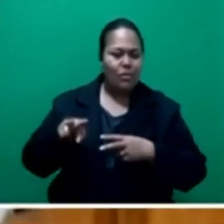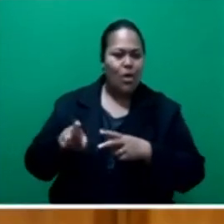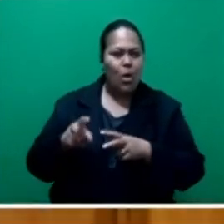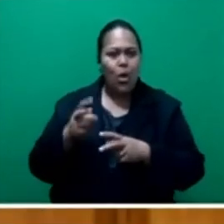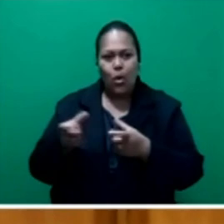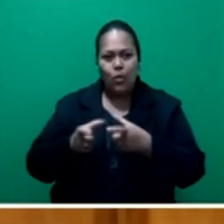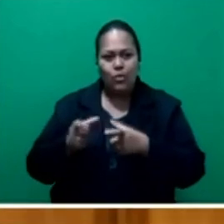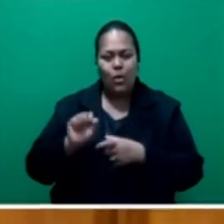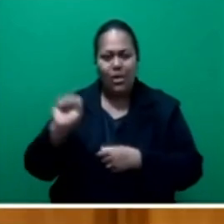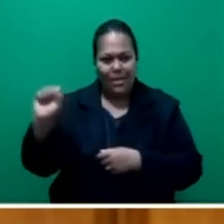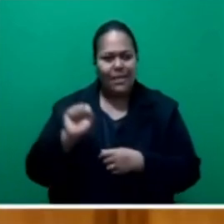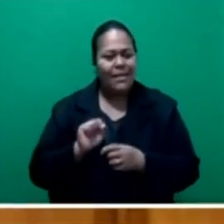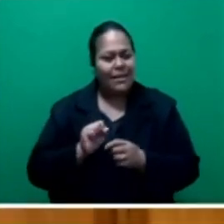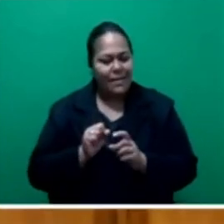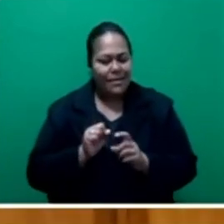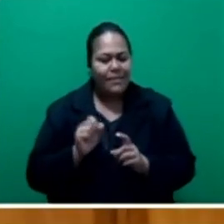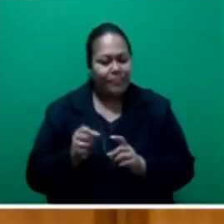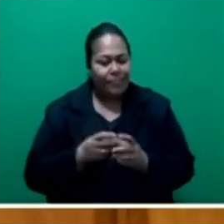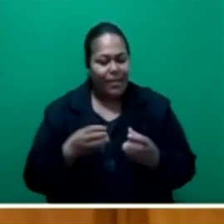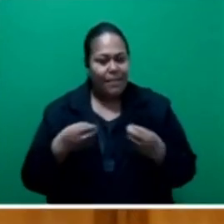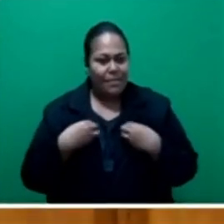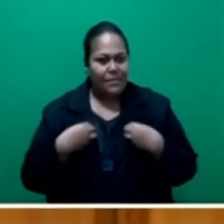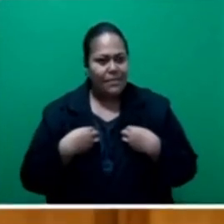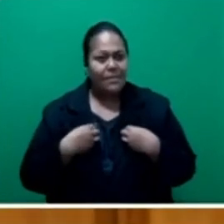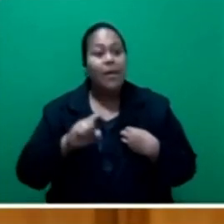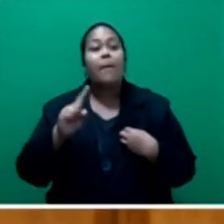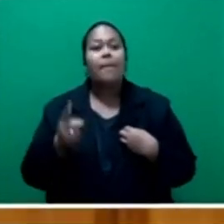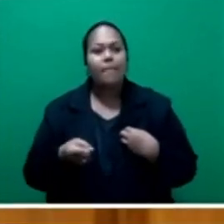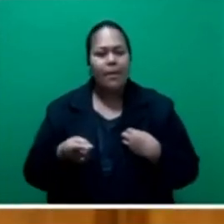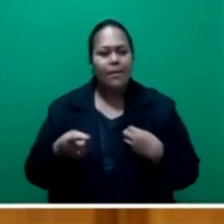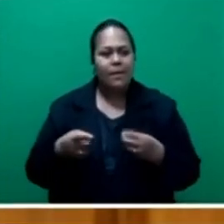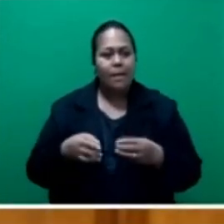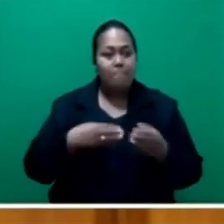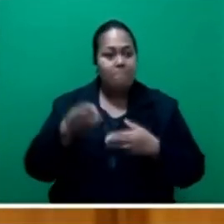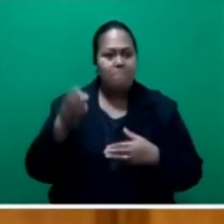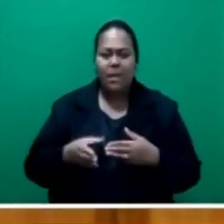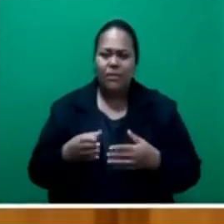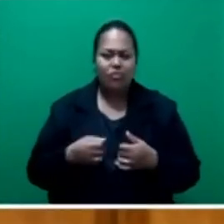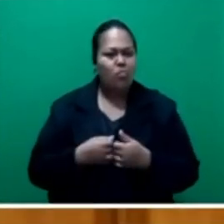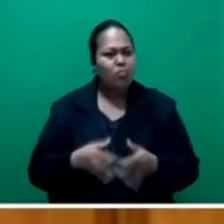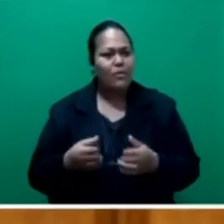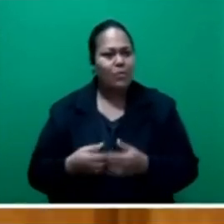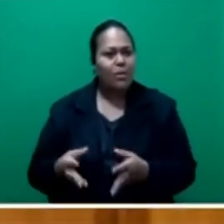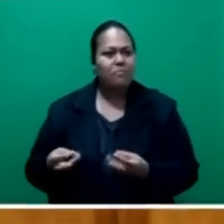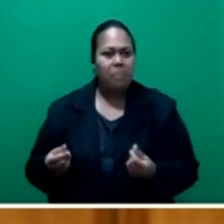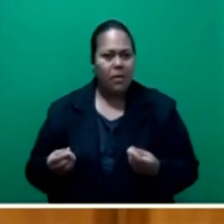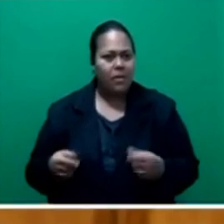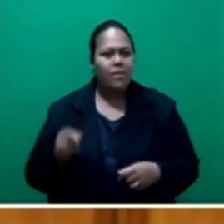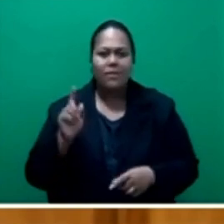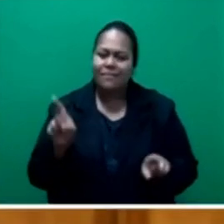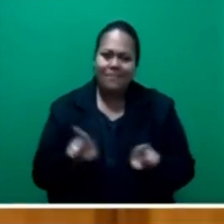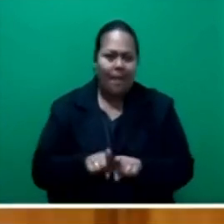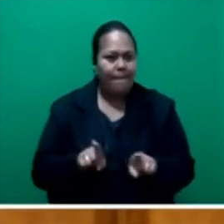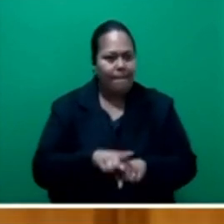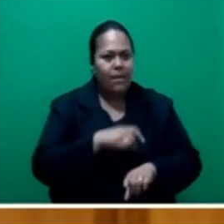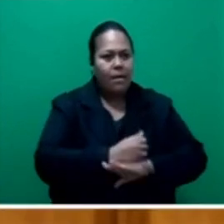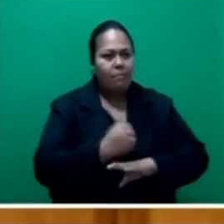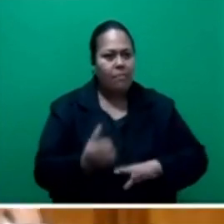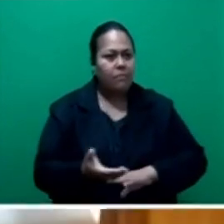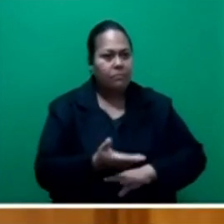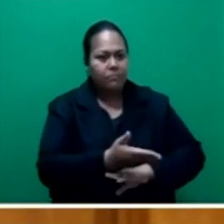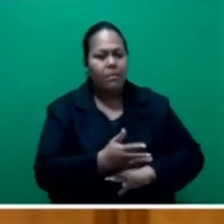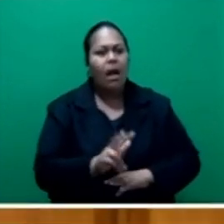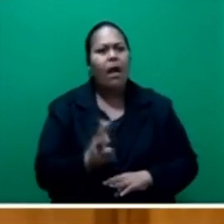Enterprises, where it was apparent that the manager was incompetent and wasteful. Like the wastefulness of the government-hired vehicles